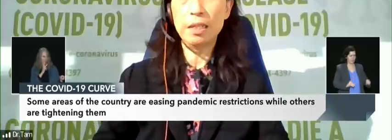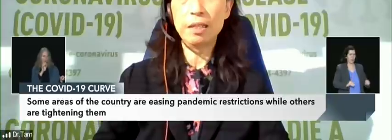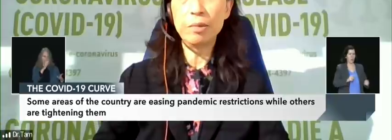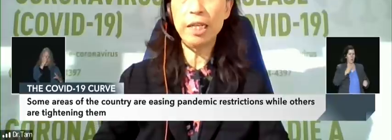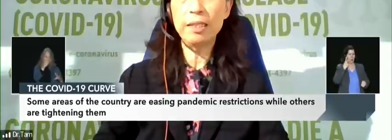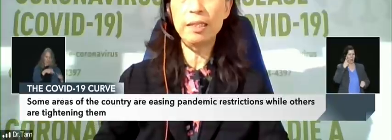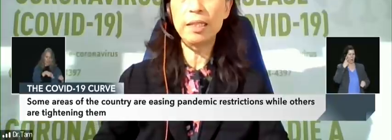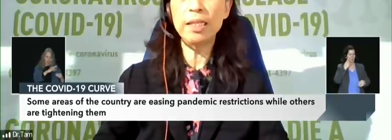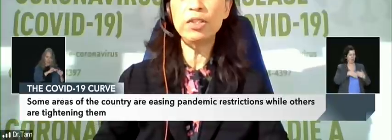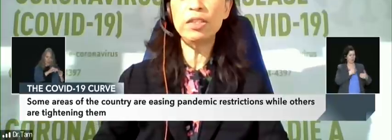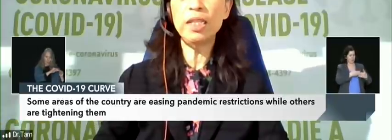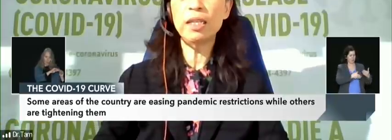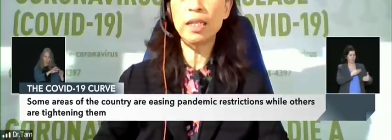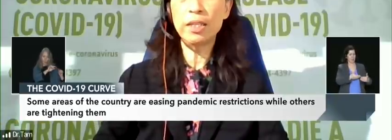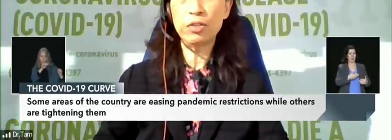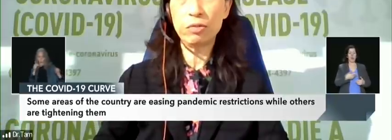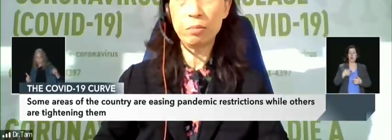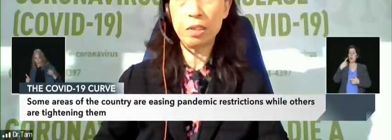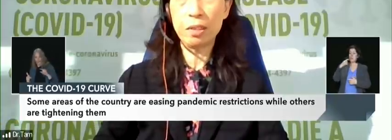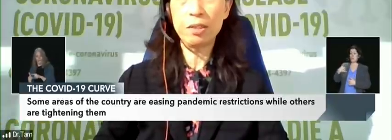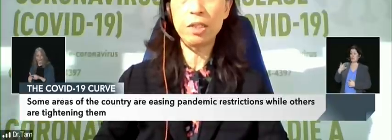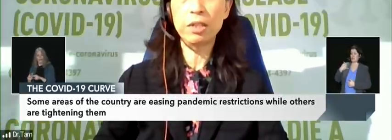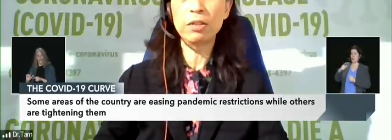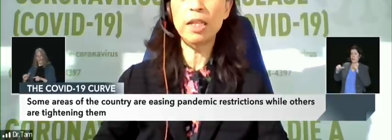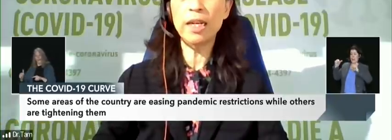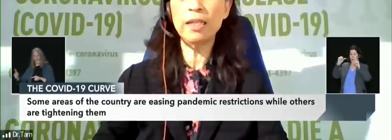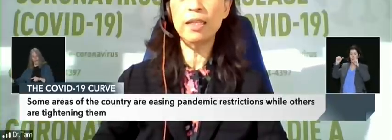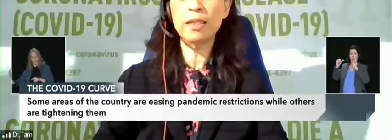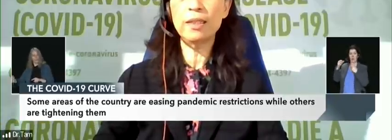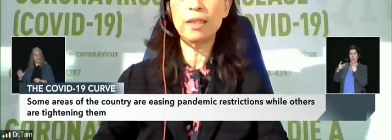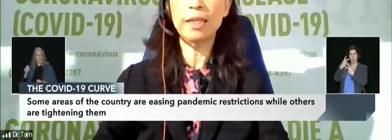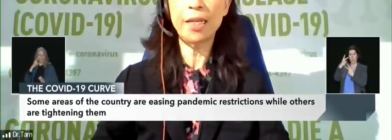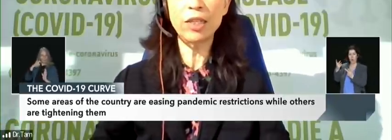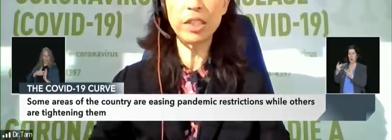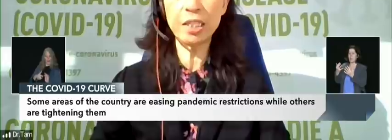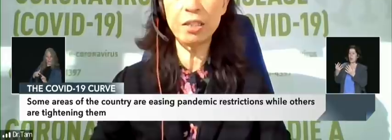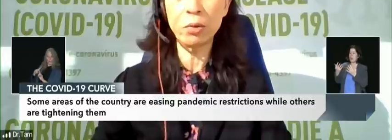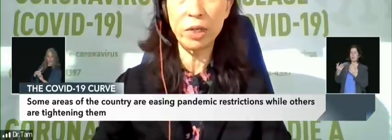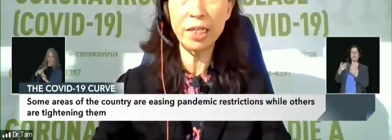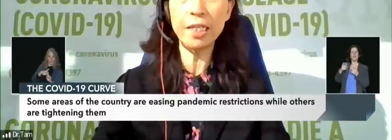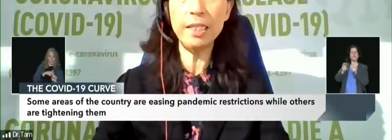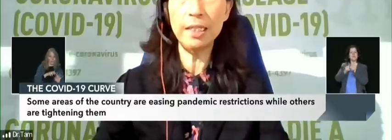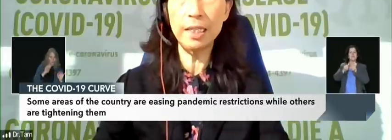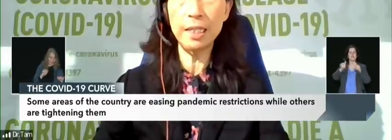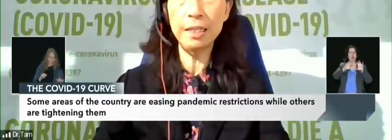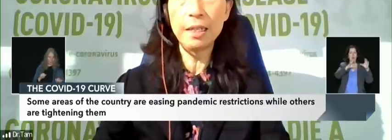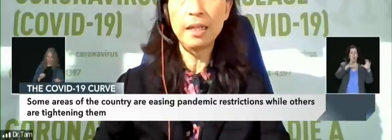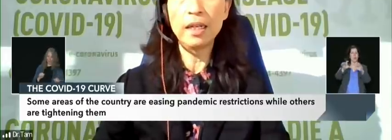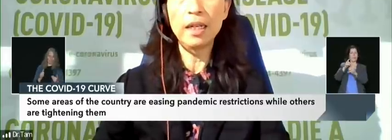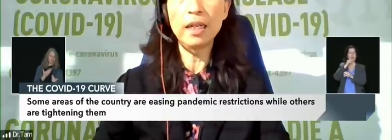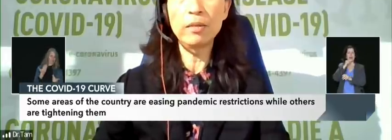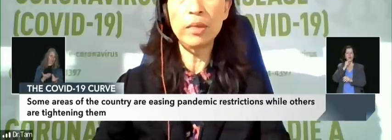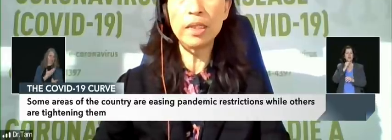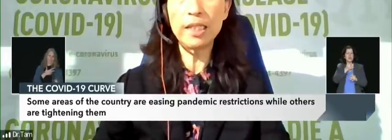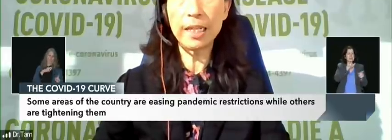the cases into the other age groups so that is actually quite easily